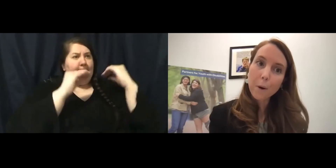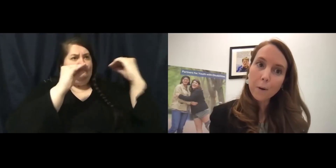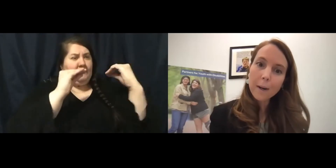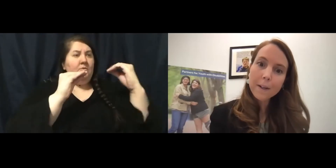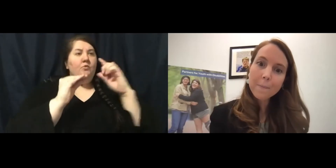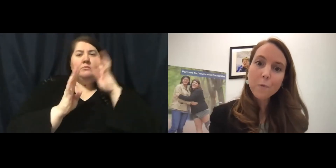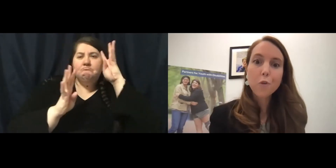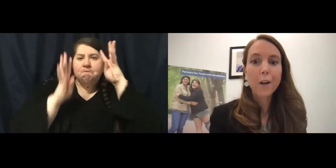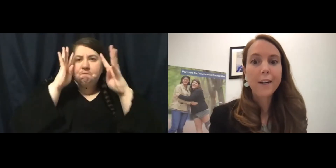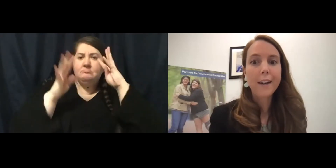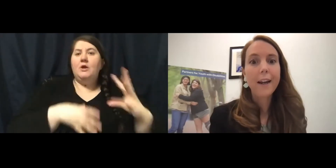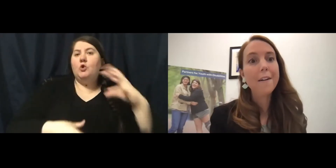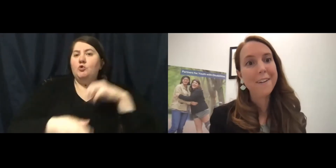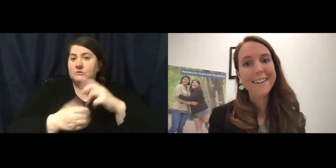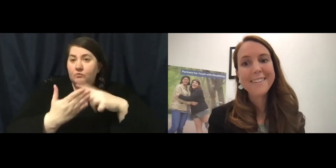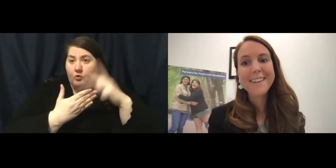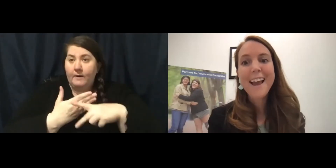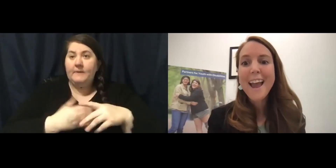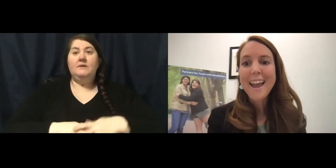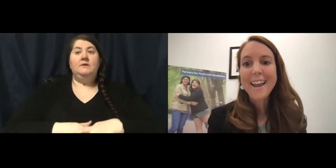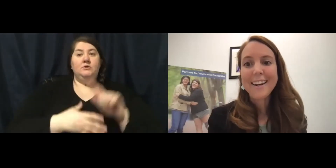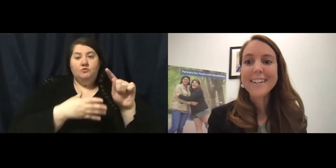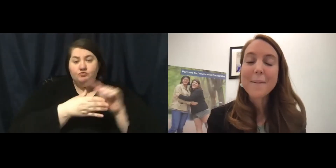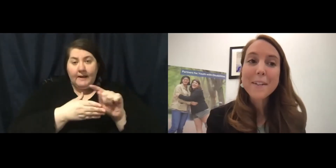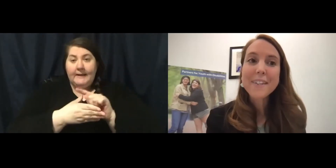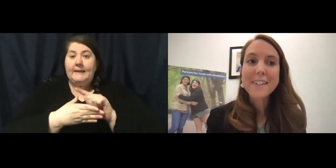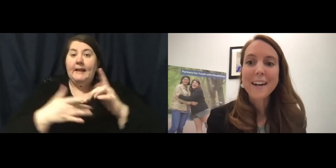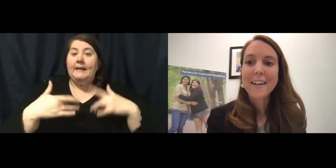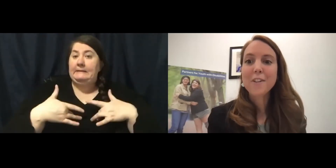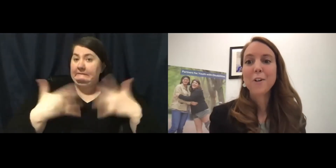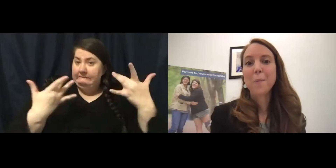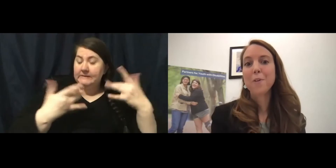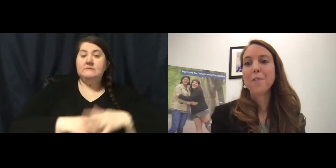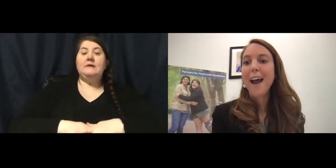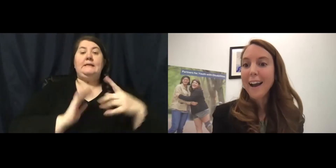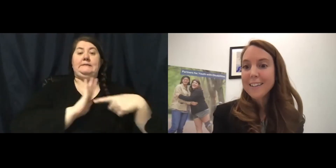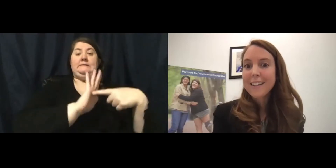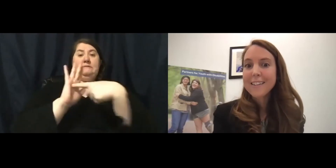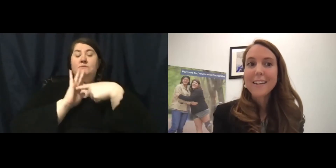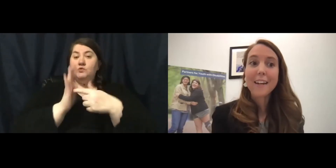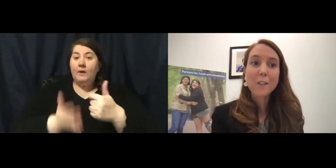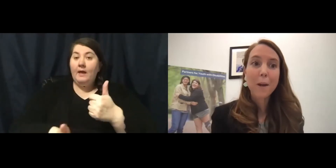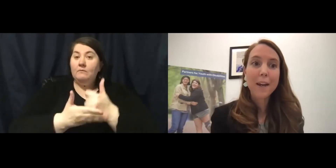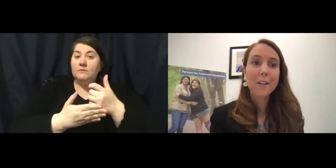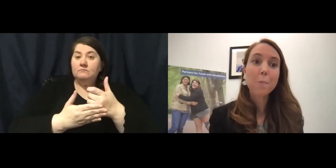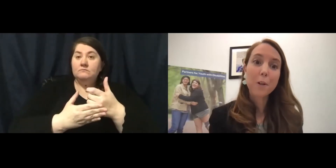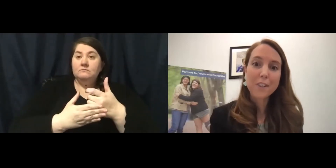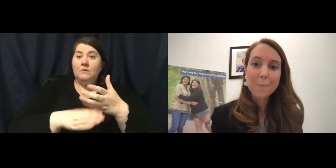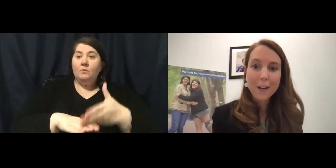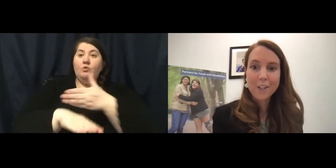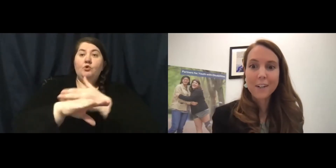programming, training, events, and exhibits designed to improve access, expand